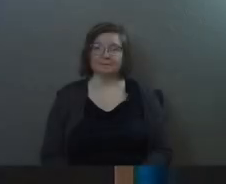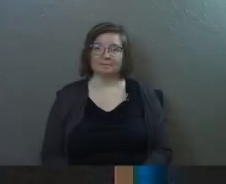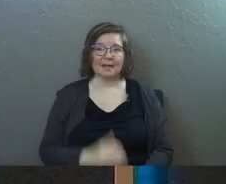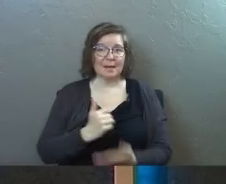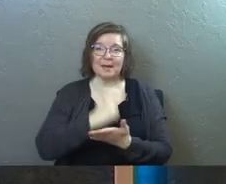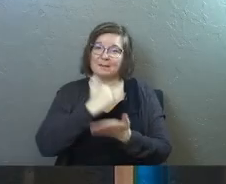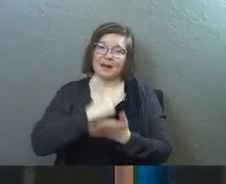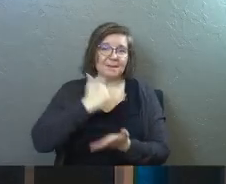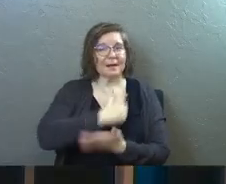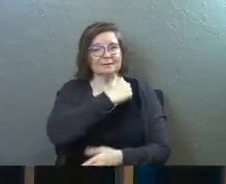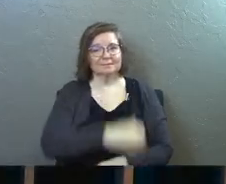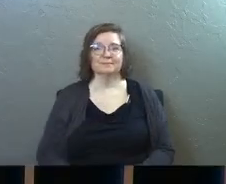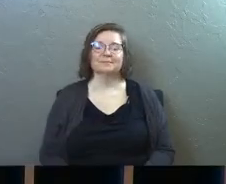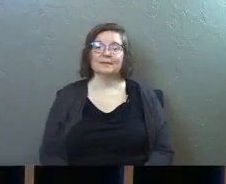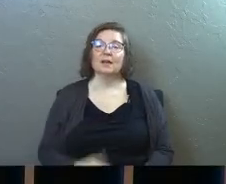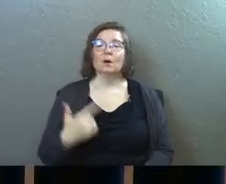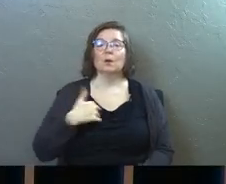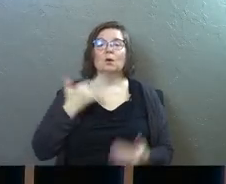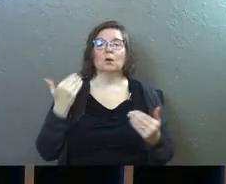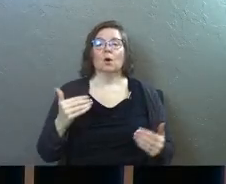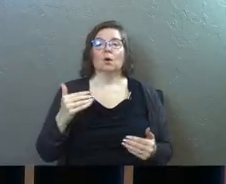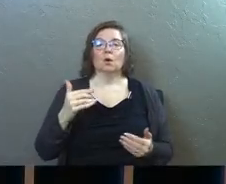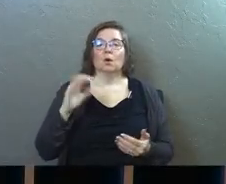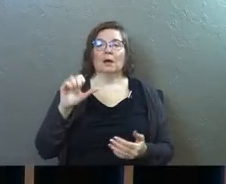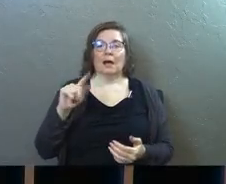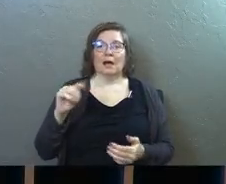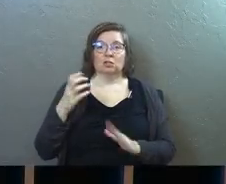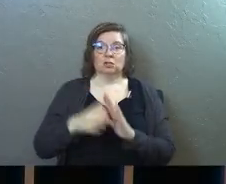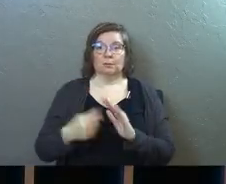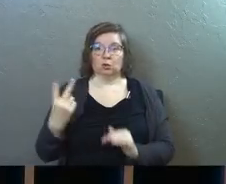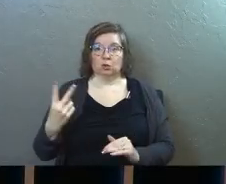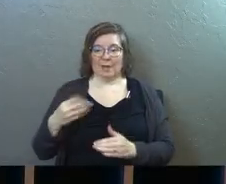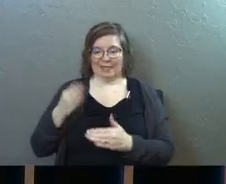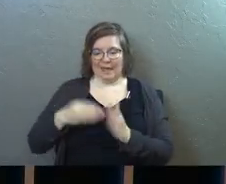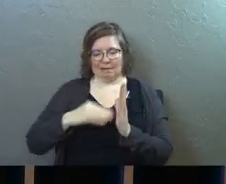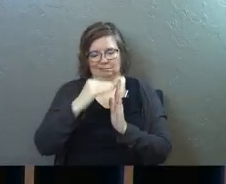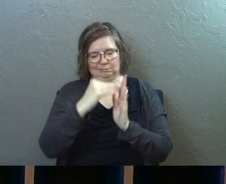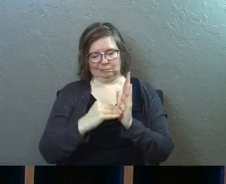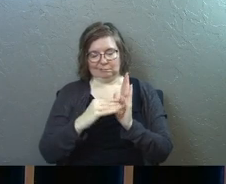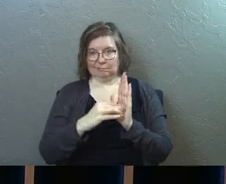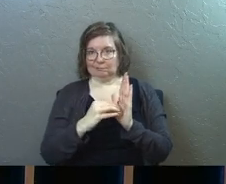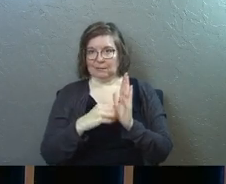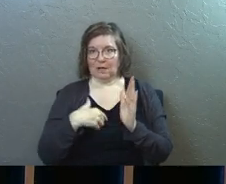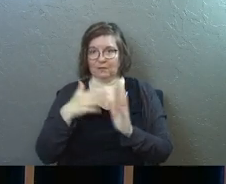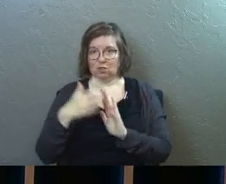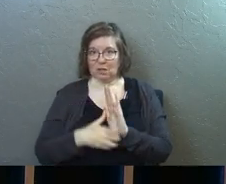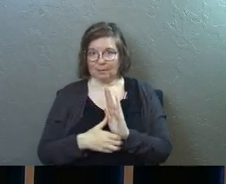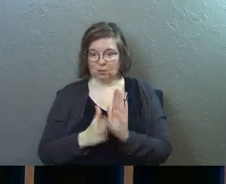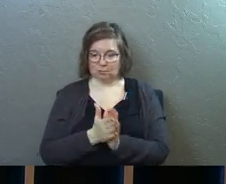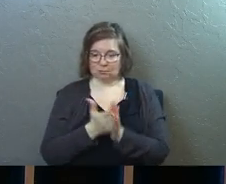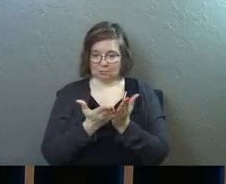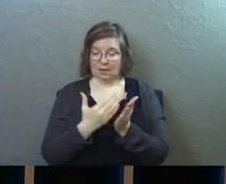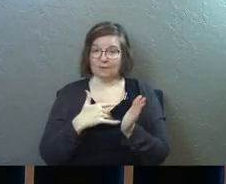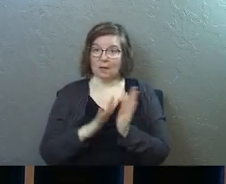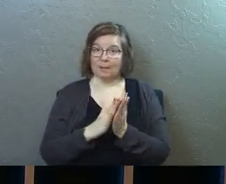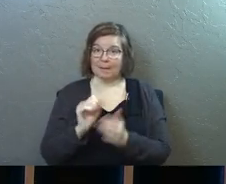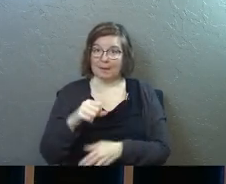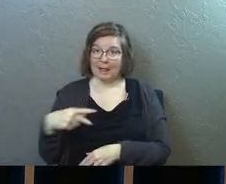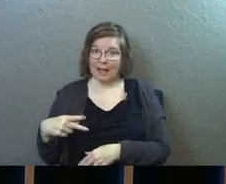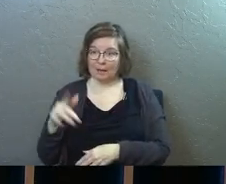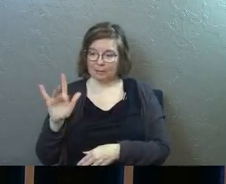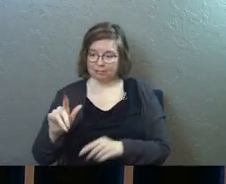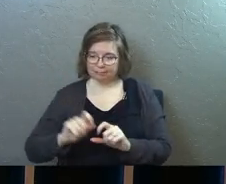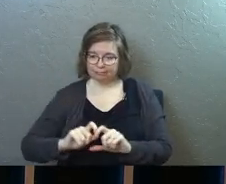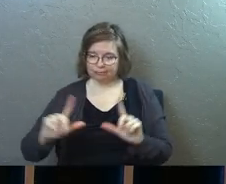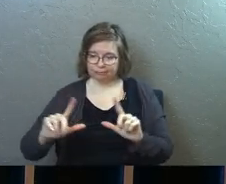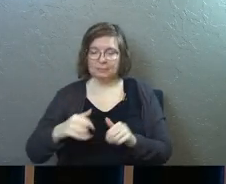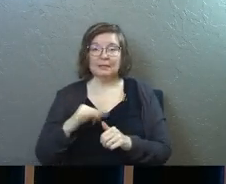Amen, amen, amen. So we're gonna go to Acts chapter two. We're at the end of the chapter. So if you got your Bibles, get your Bibles out. If you got a Bible app, get